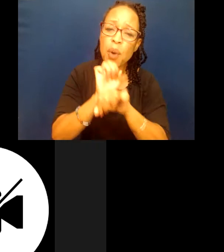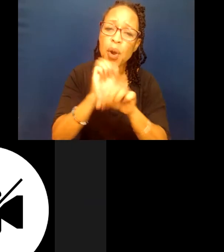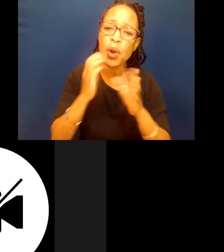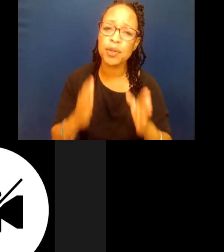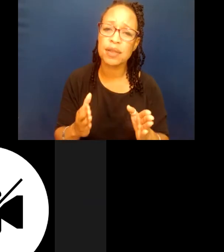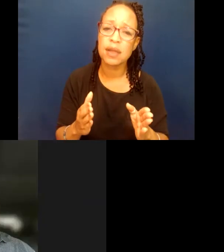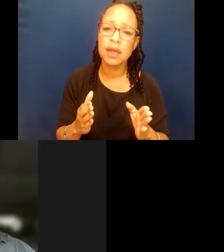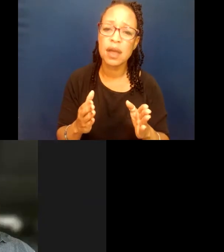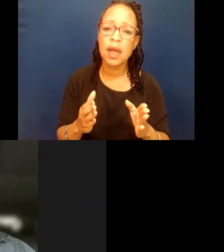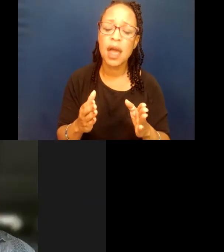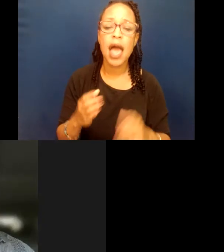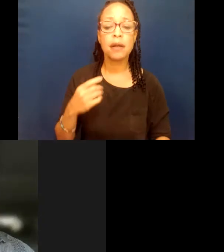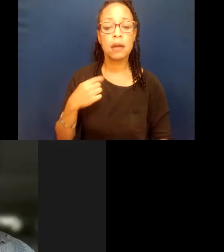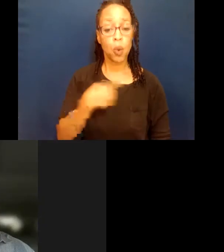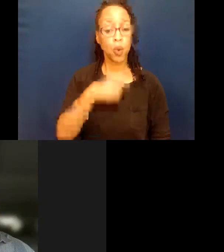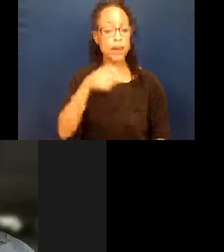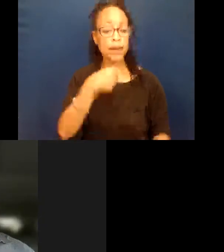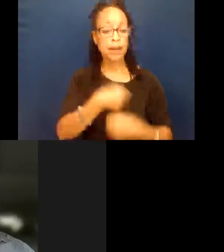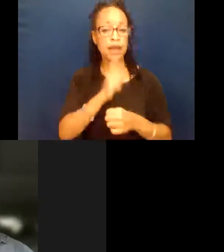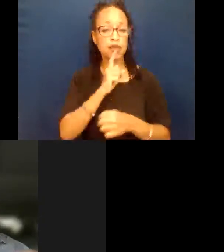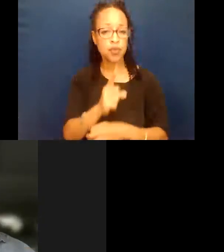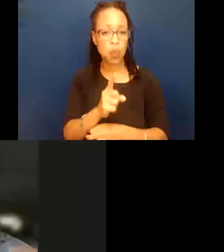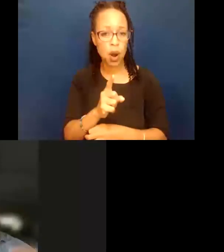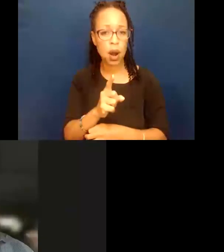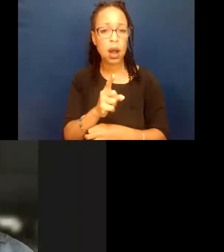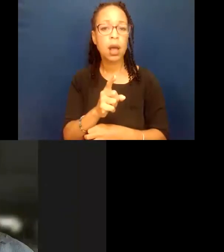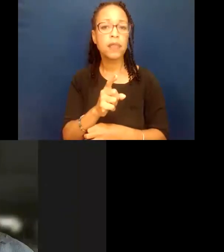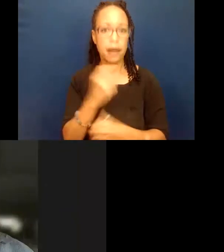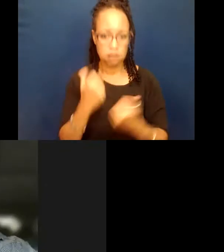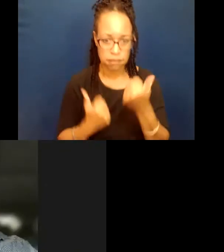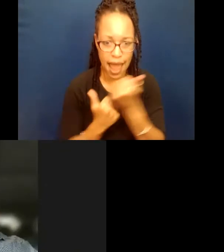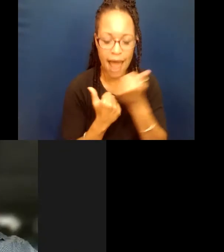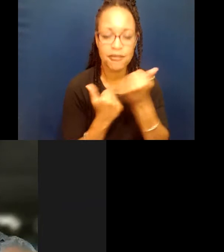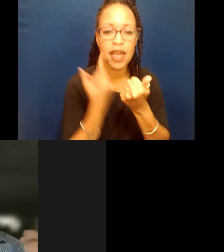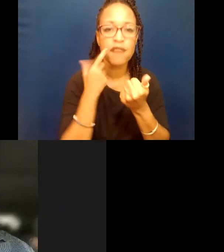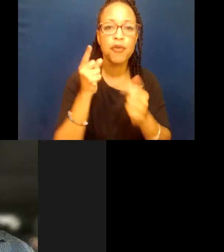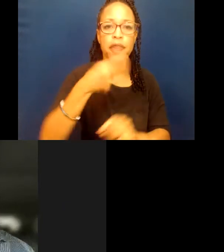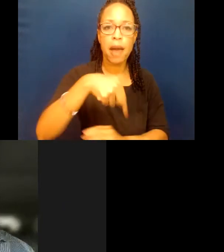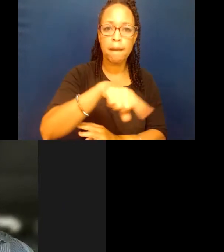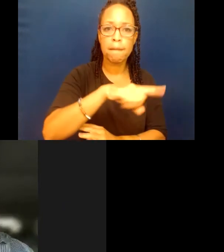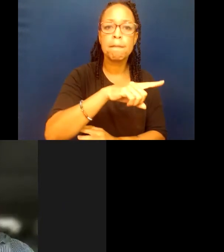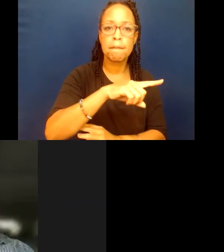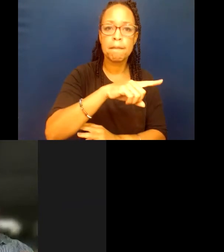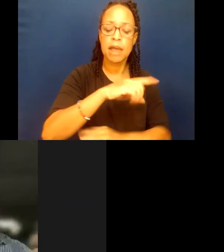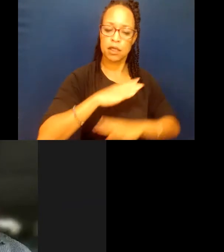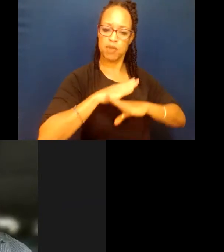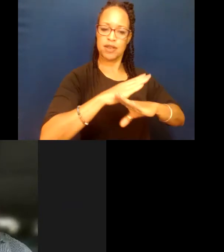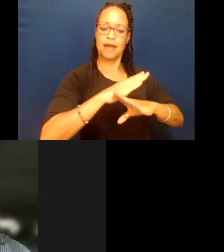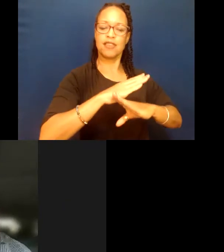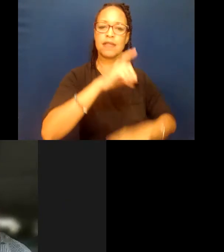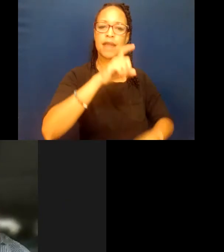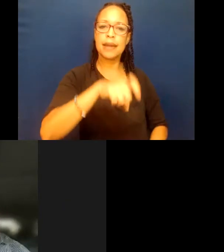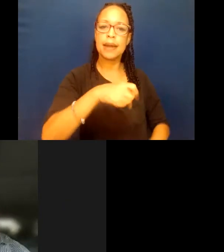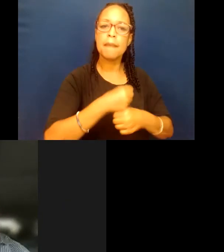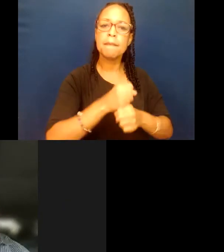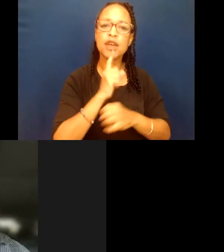essential workers, need to make sure that we don't only advocate for them in the sense of the protections they need and ensuring